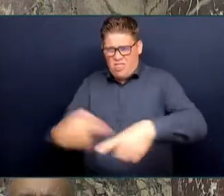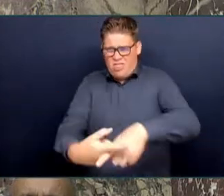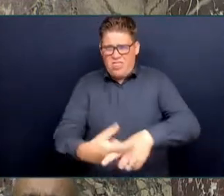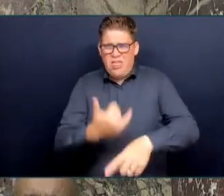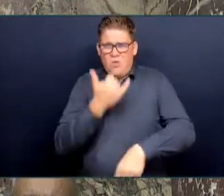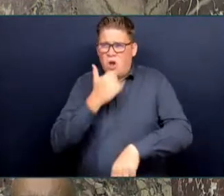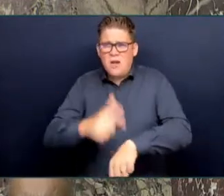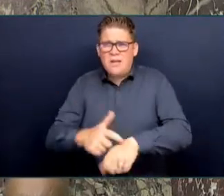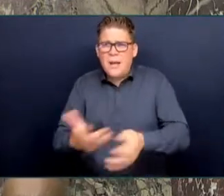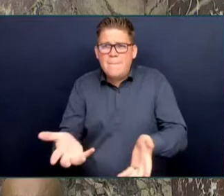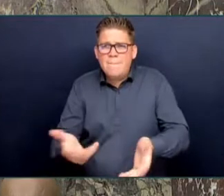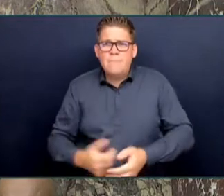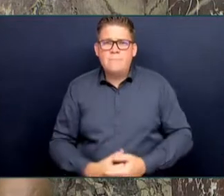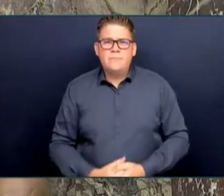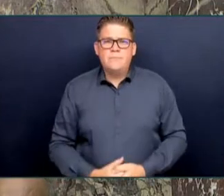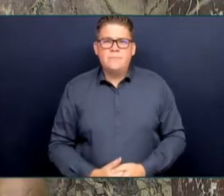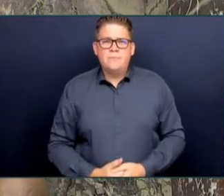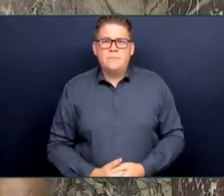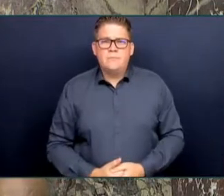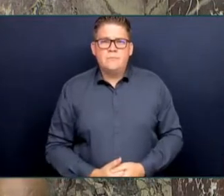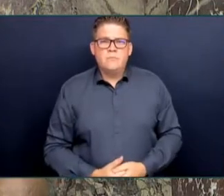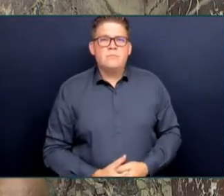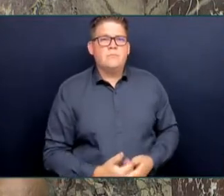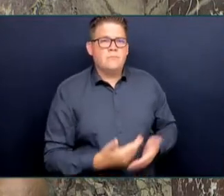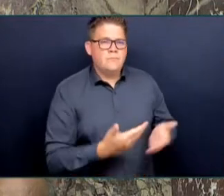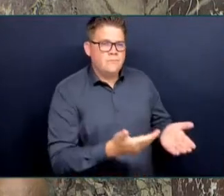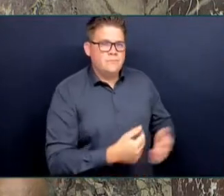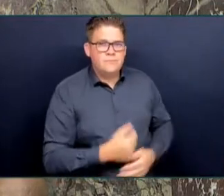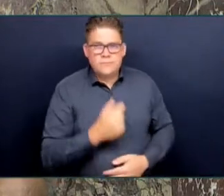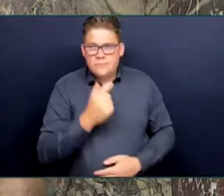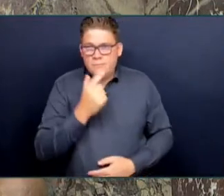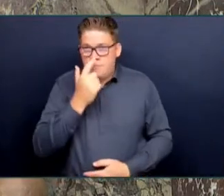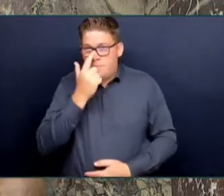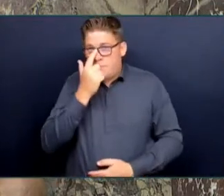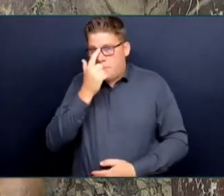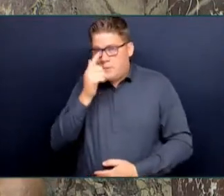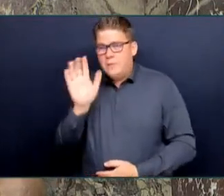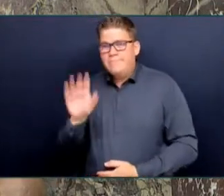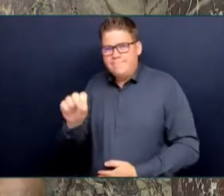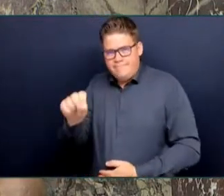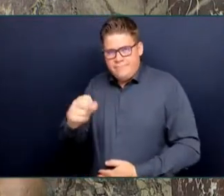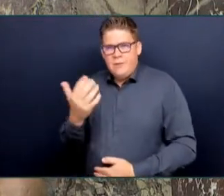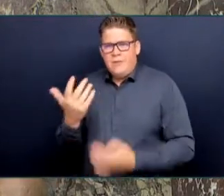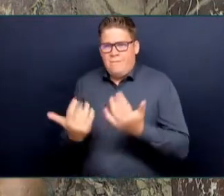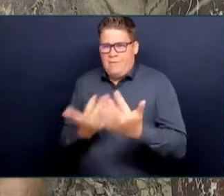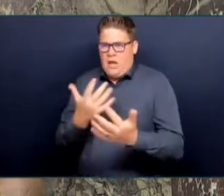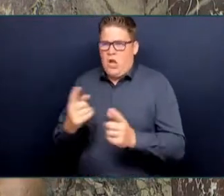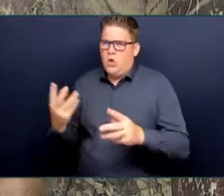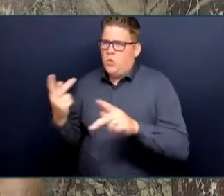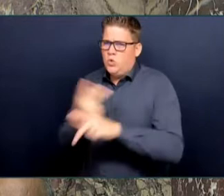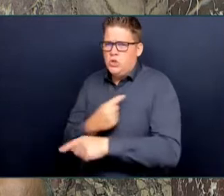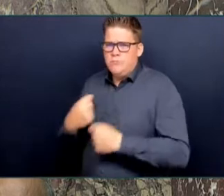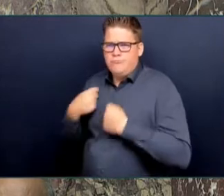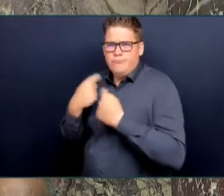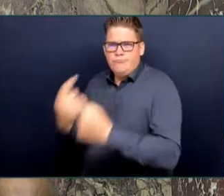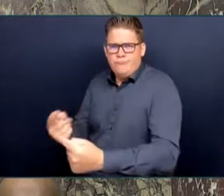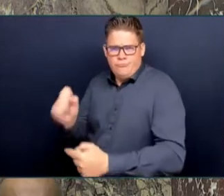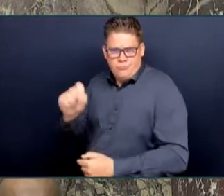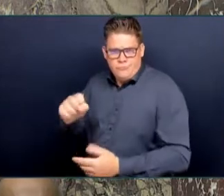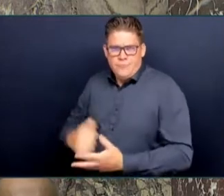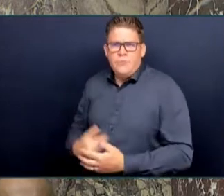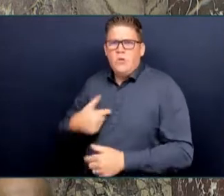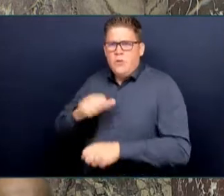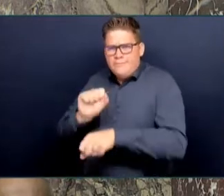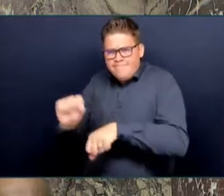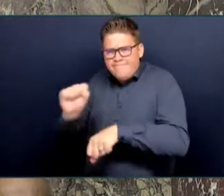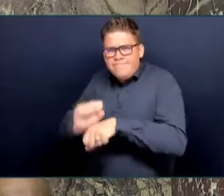public record. We are working diligently on Clean BC, something that we worked with the former leader of the Green Party to bring forward. And I'm very